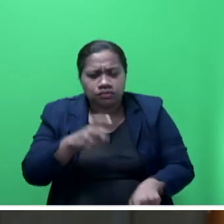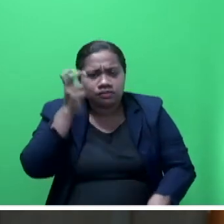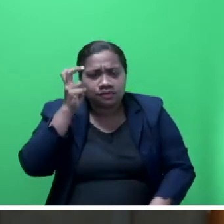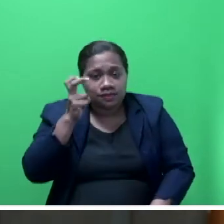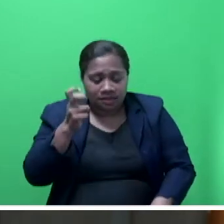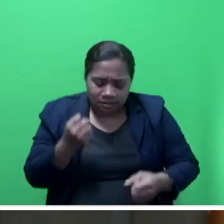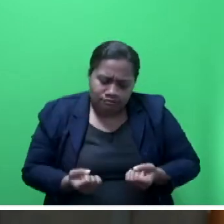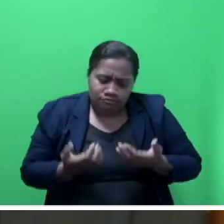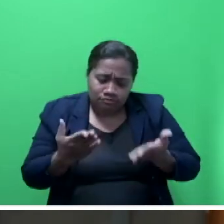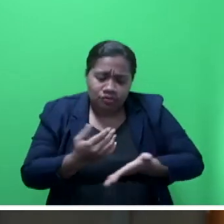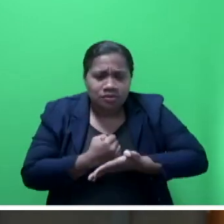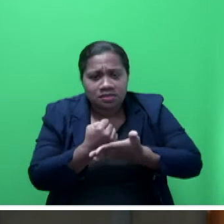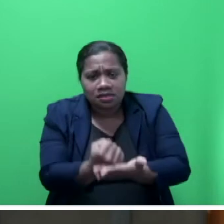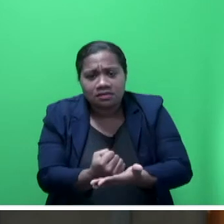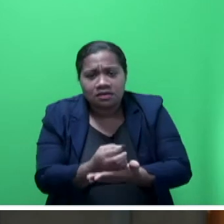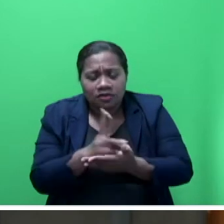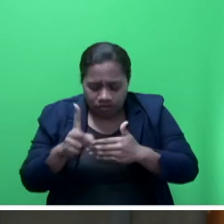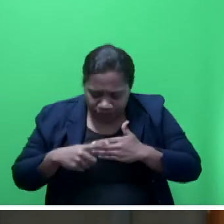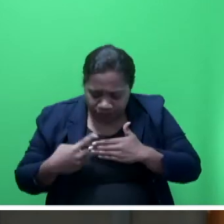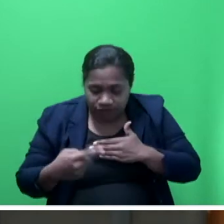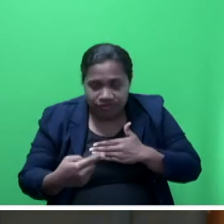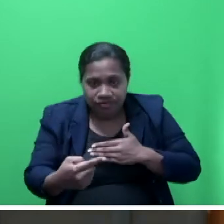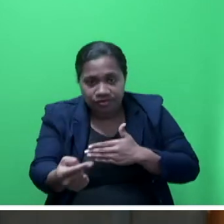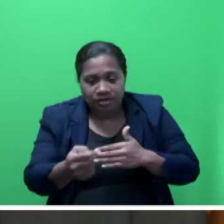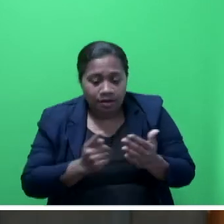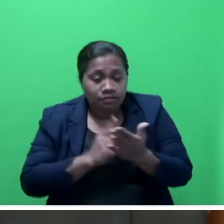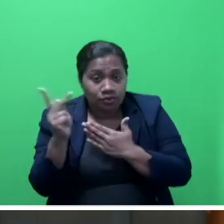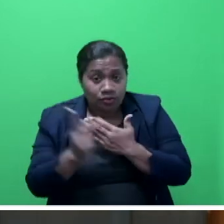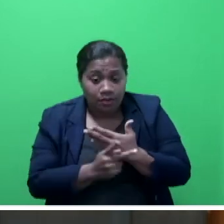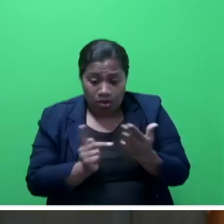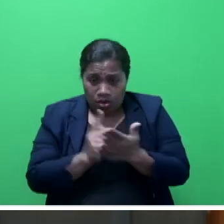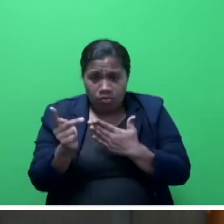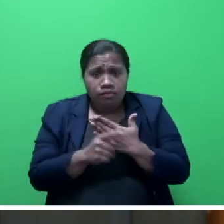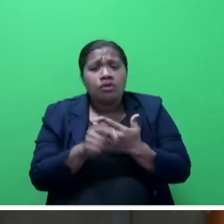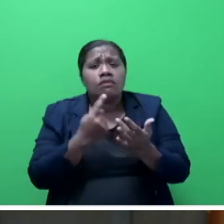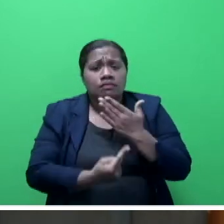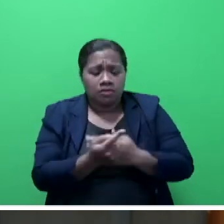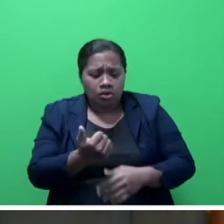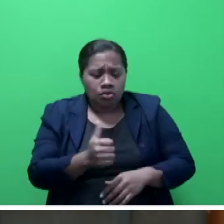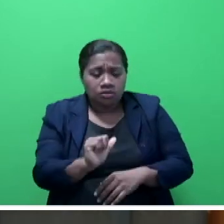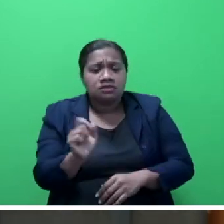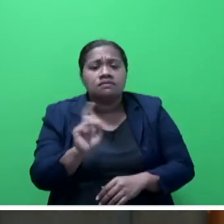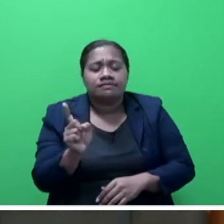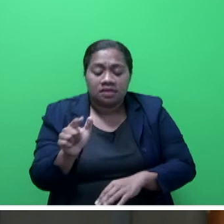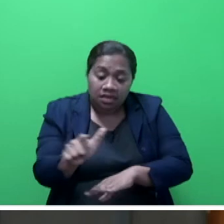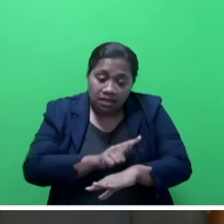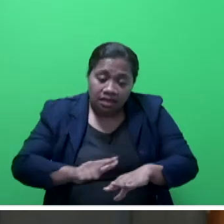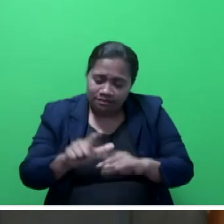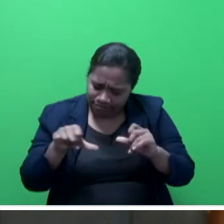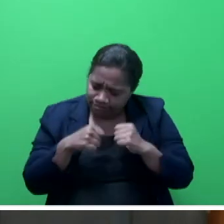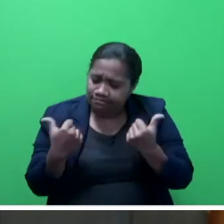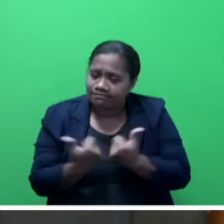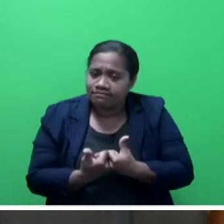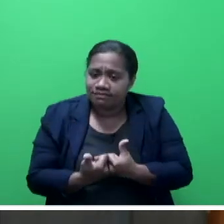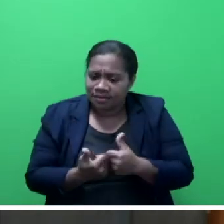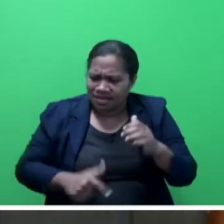to sustainable programs. The program assists youth in the utilization of land, agreed by the land